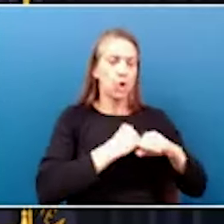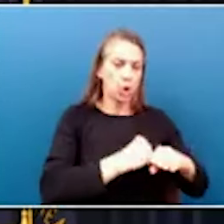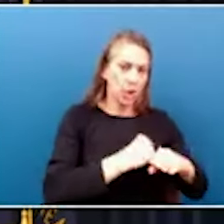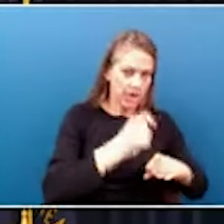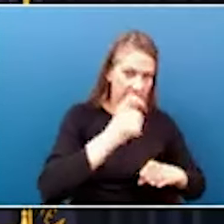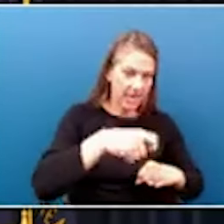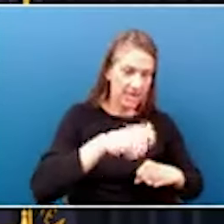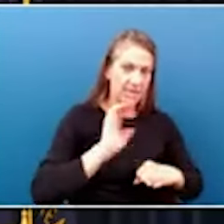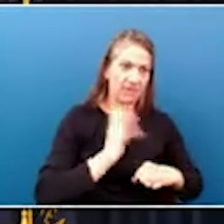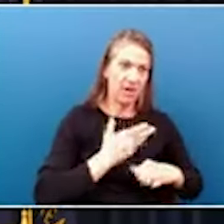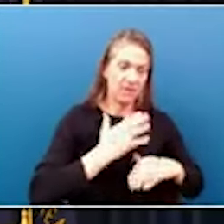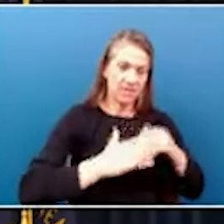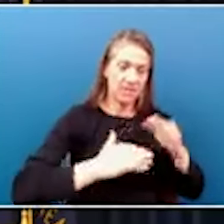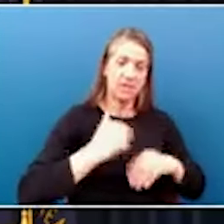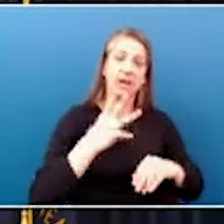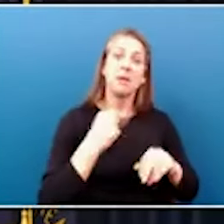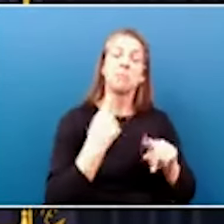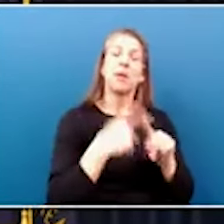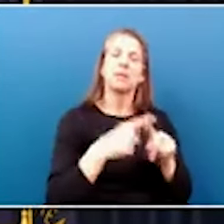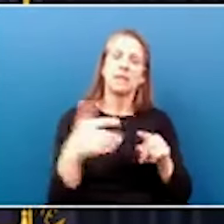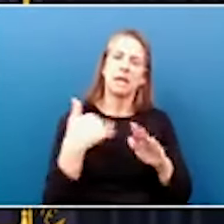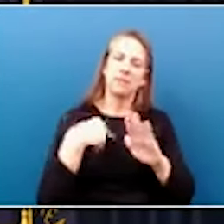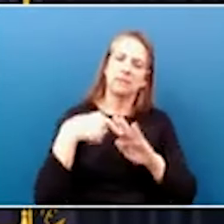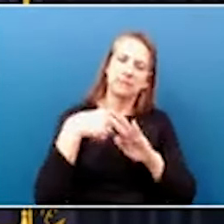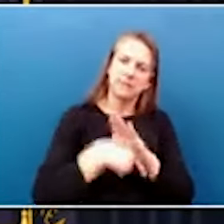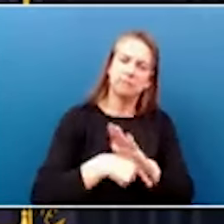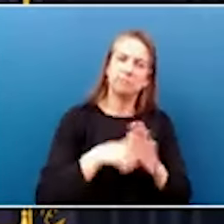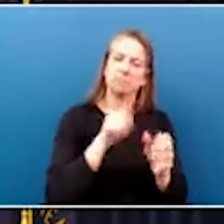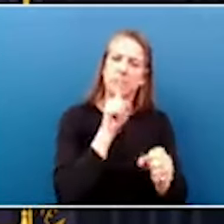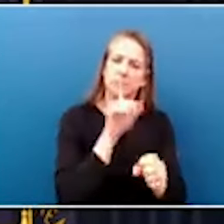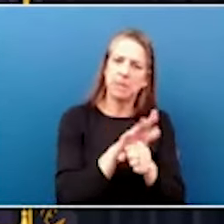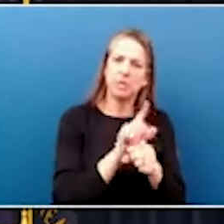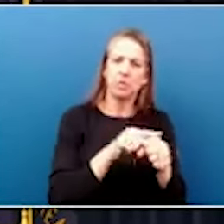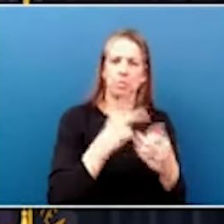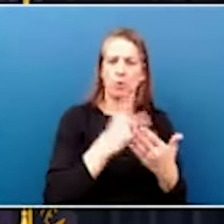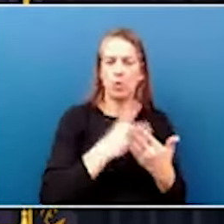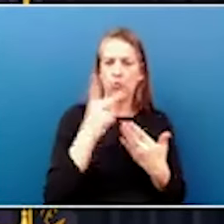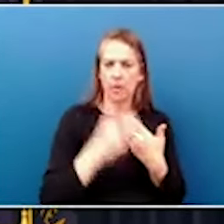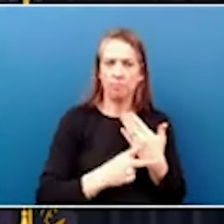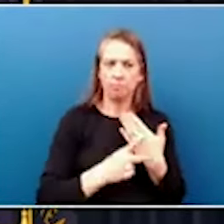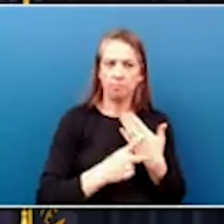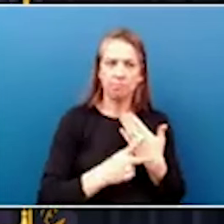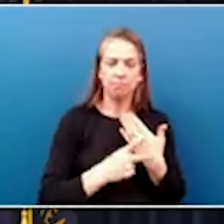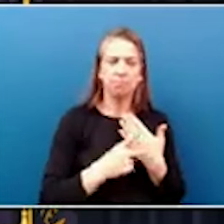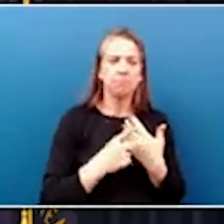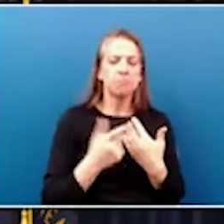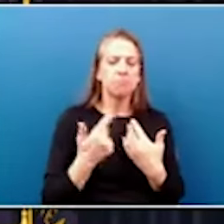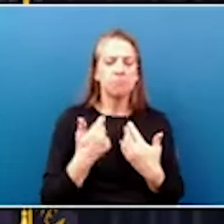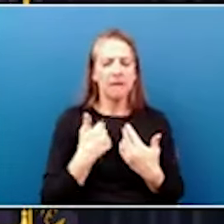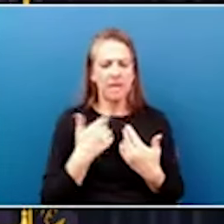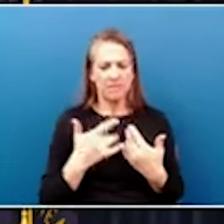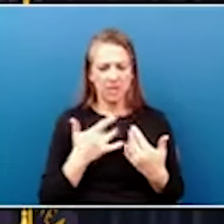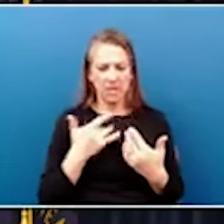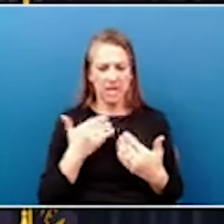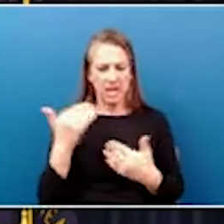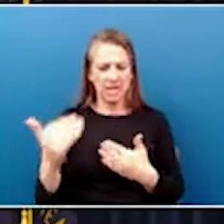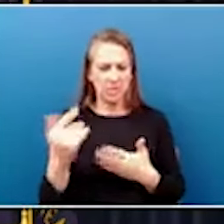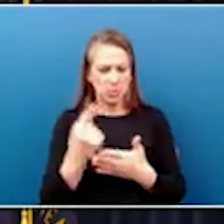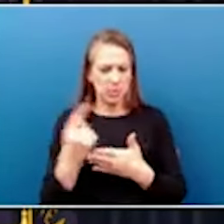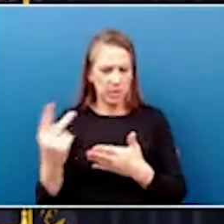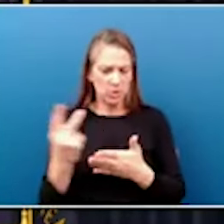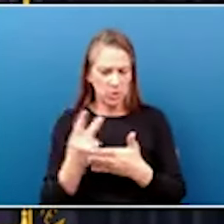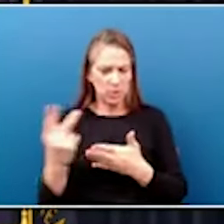facilities but also had a deep commitment to the programming. I believe in the weeks and the months and the years to come,